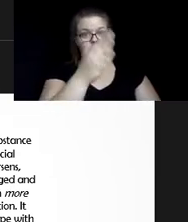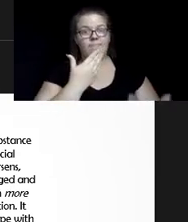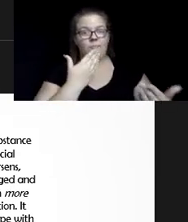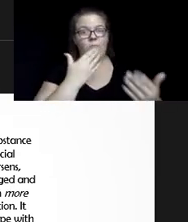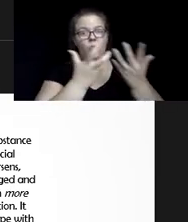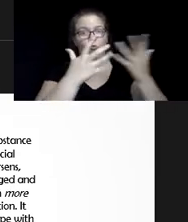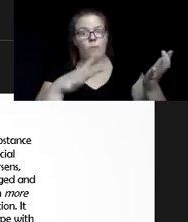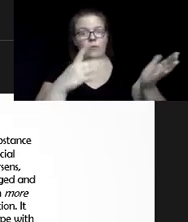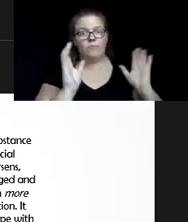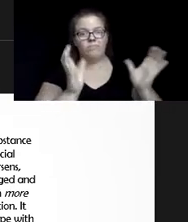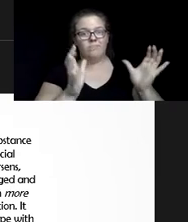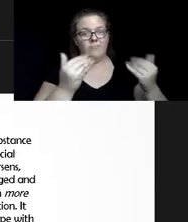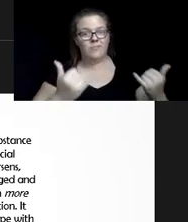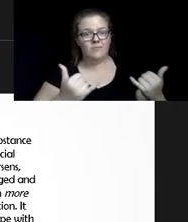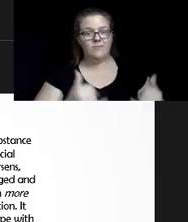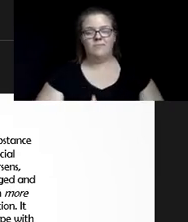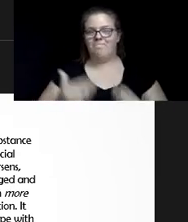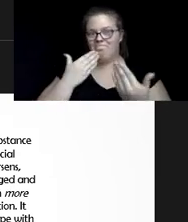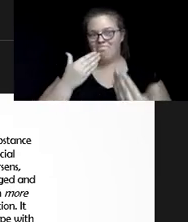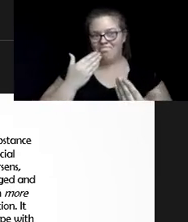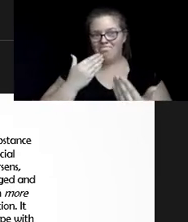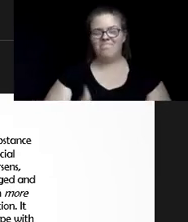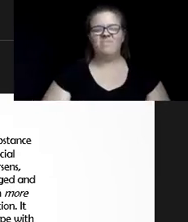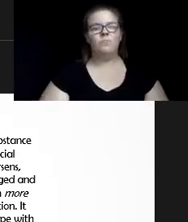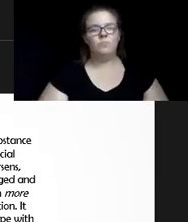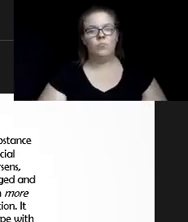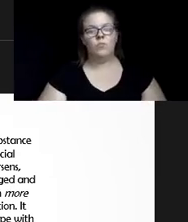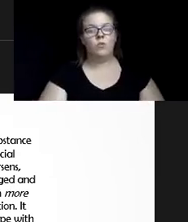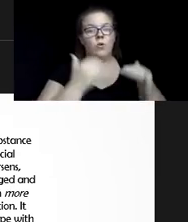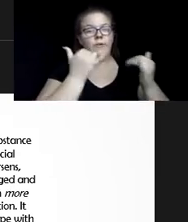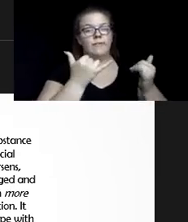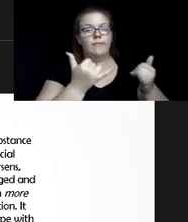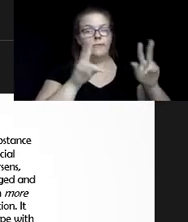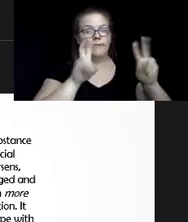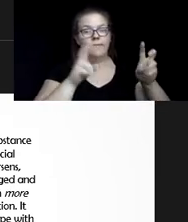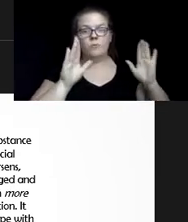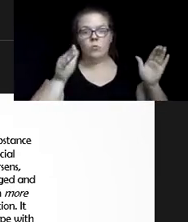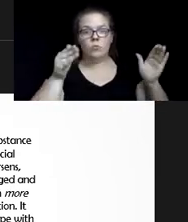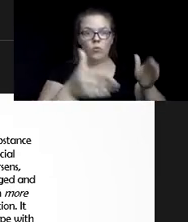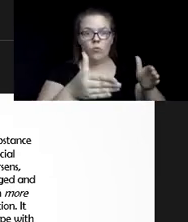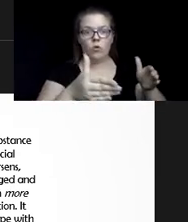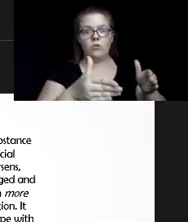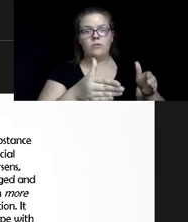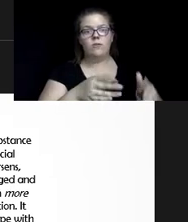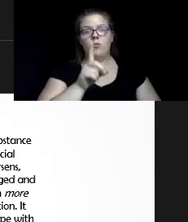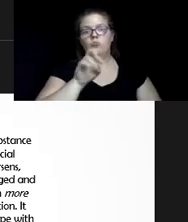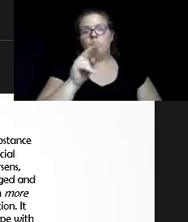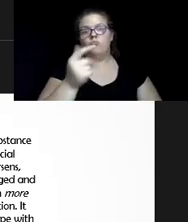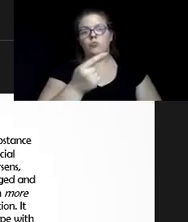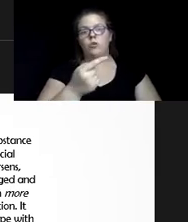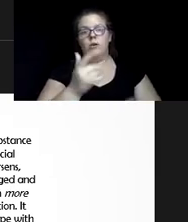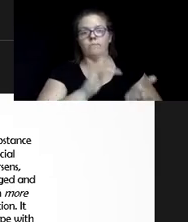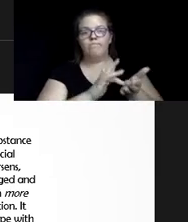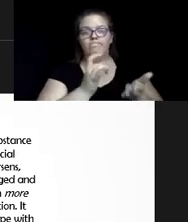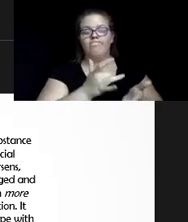us today. Thanks for having me. Sure. So today's topic is focused on substance use in older